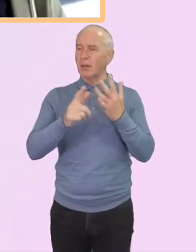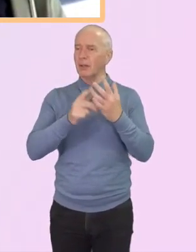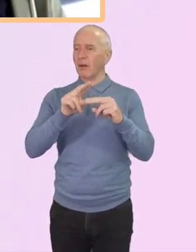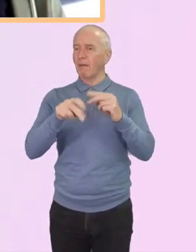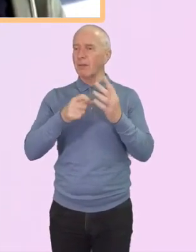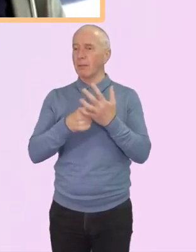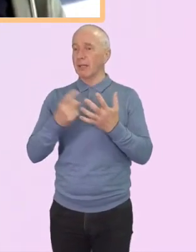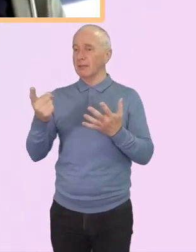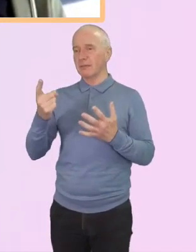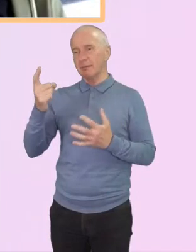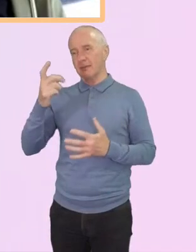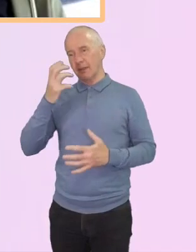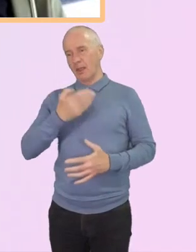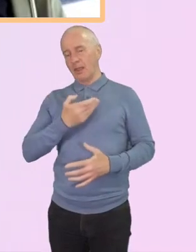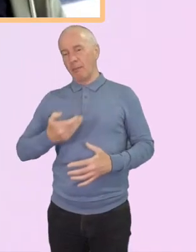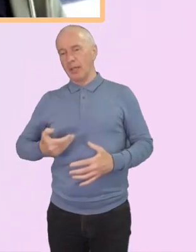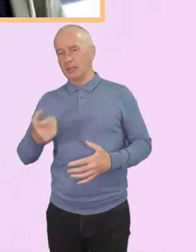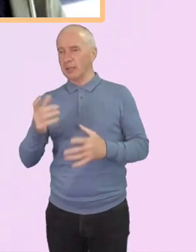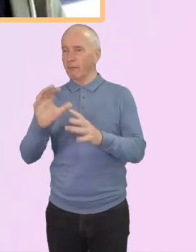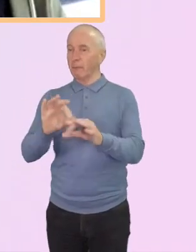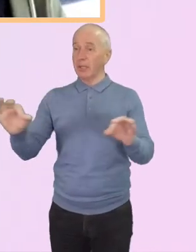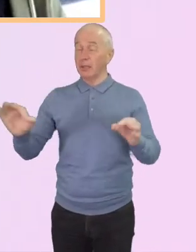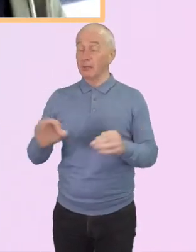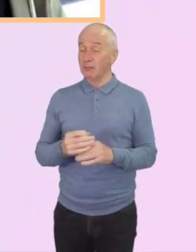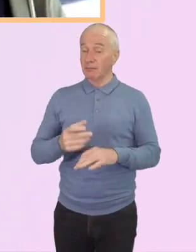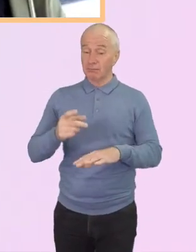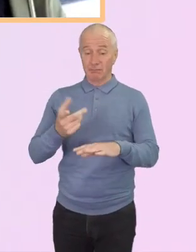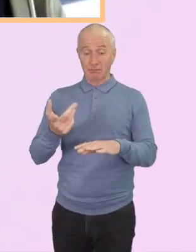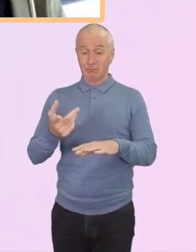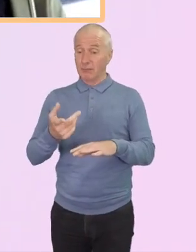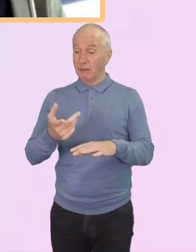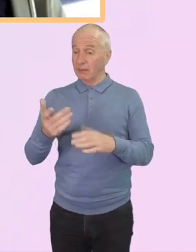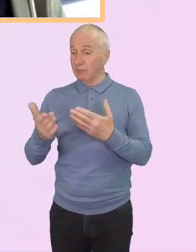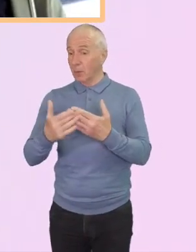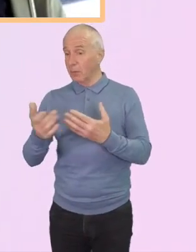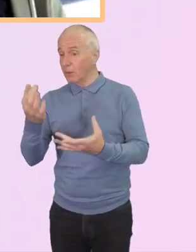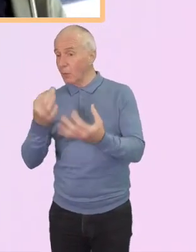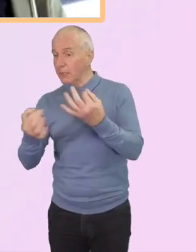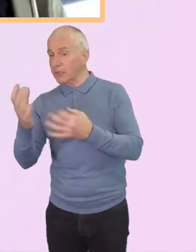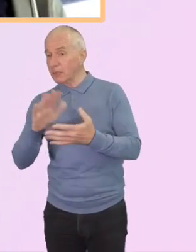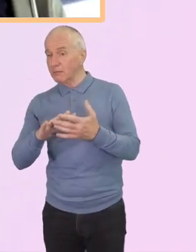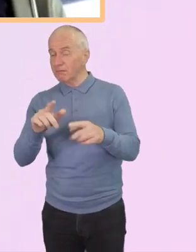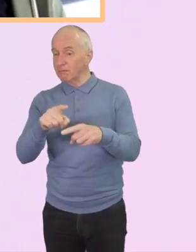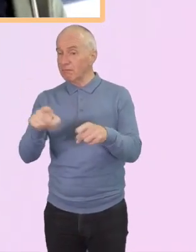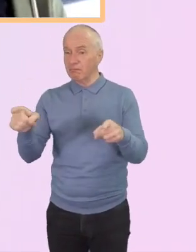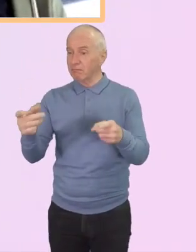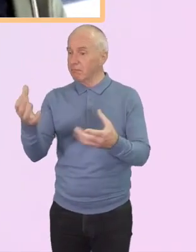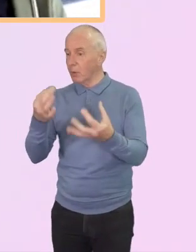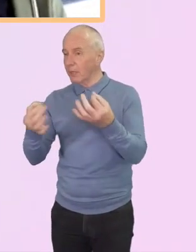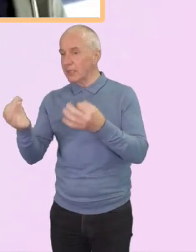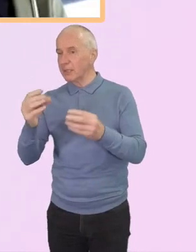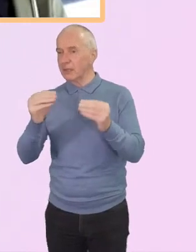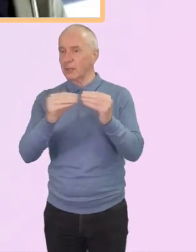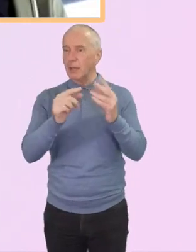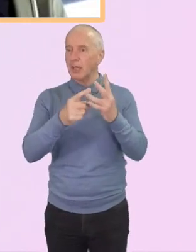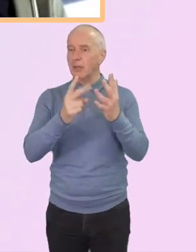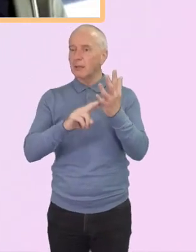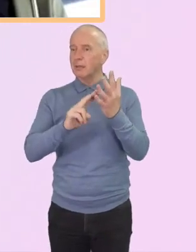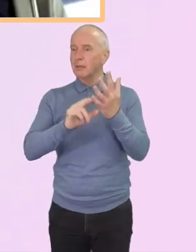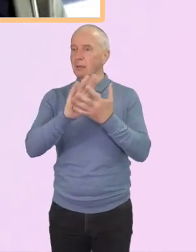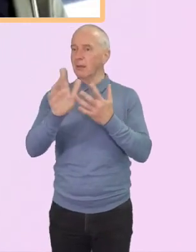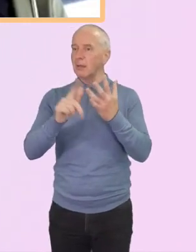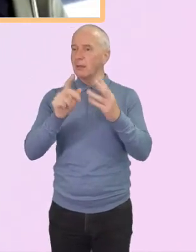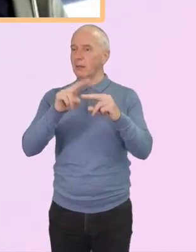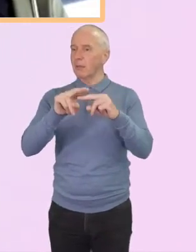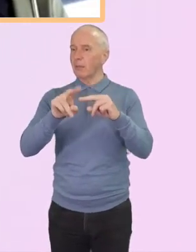We've got some time for questions again, so if you'd like to ask some questions about Bonhoeffer and those views. I'll start us off with